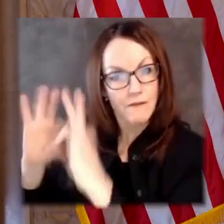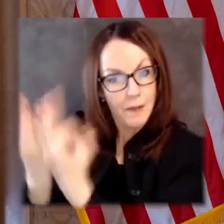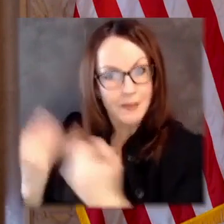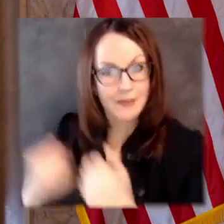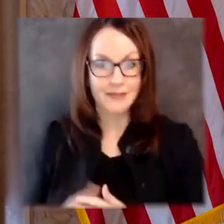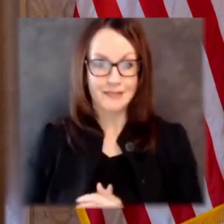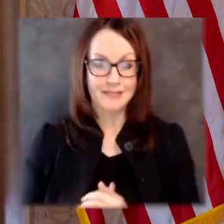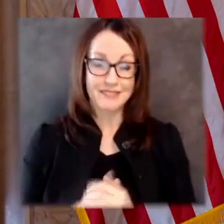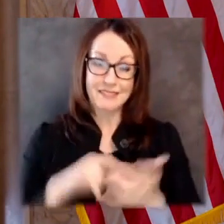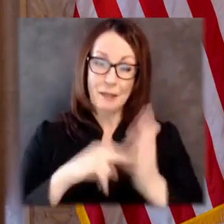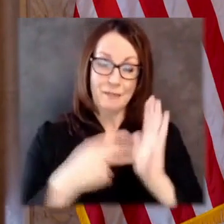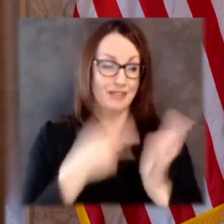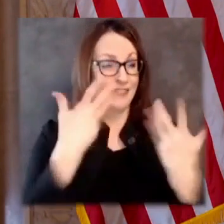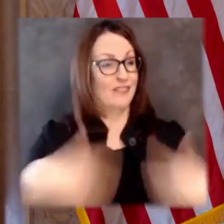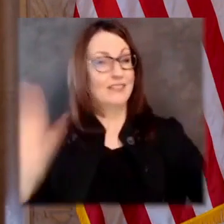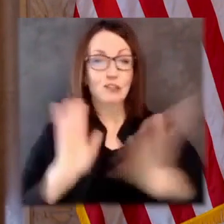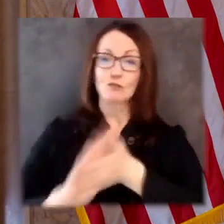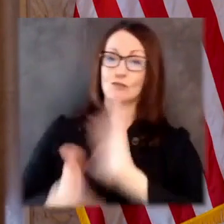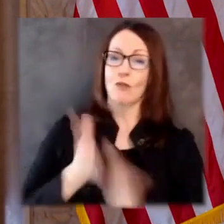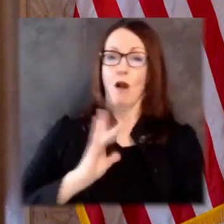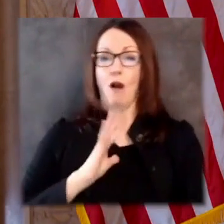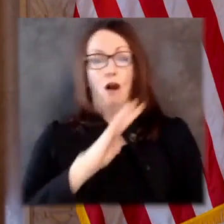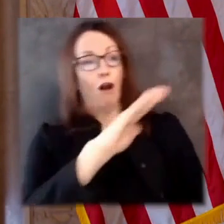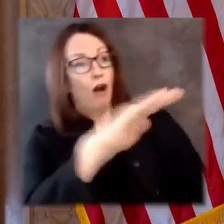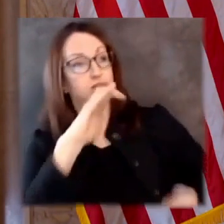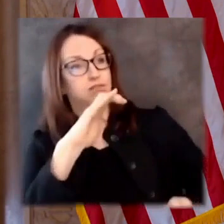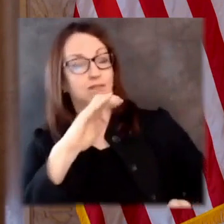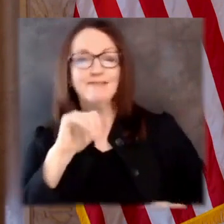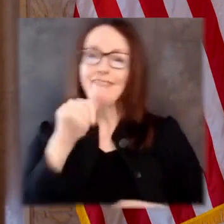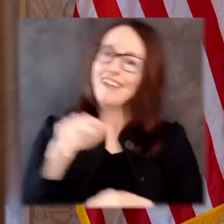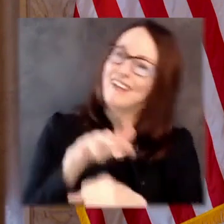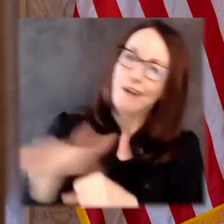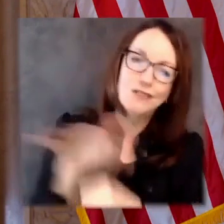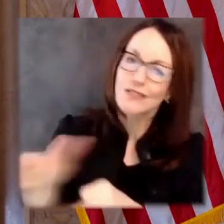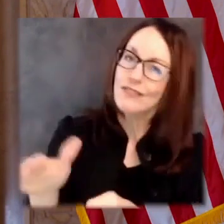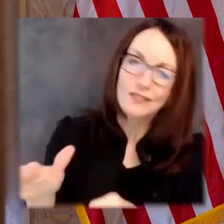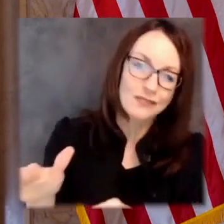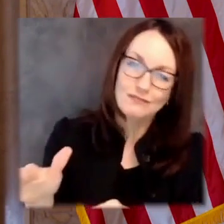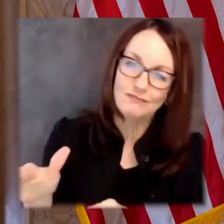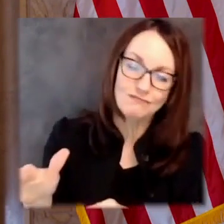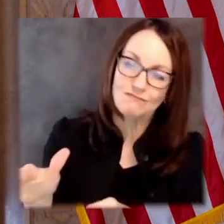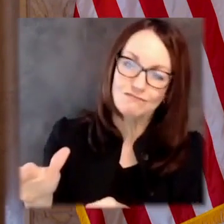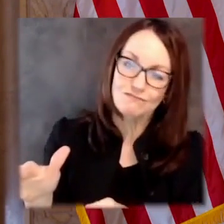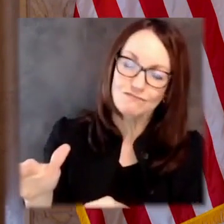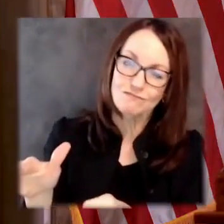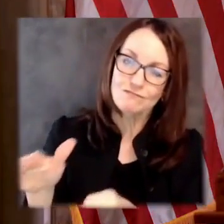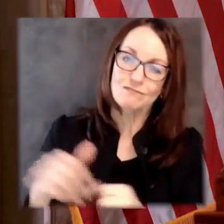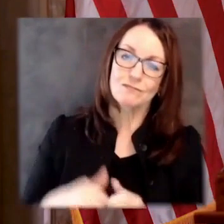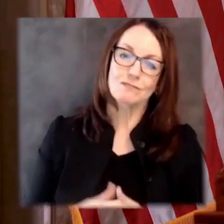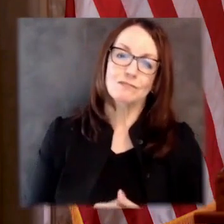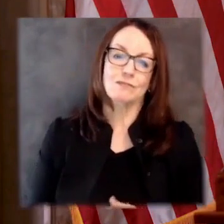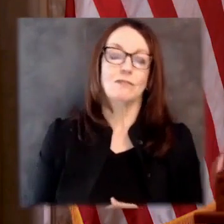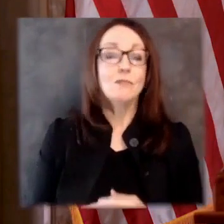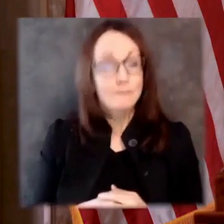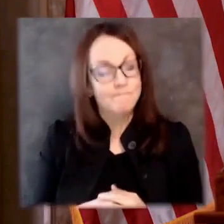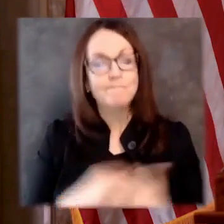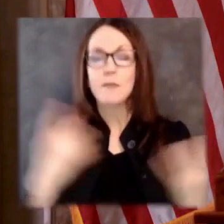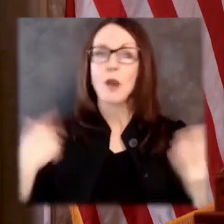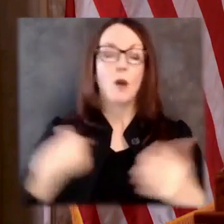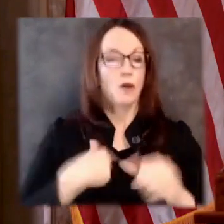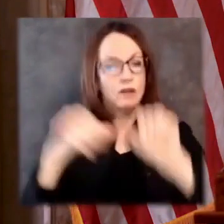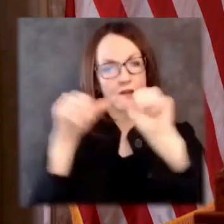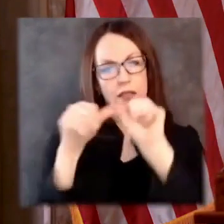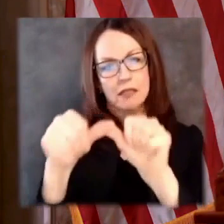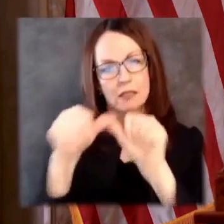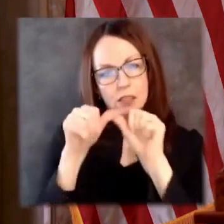will likely not be enough to continue fighting this virus until we're through distributing the vaccine. There's always more work to do,